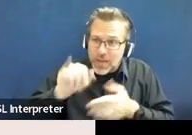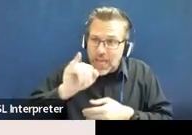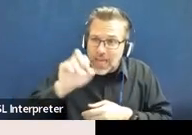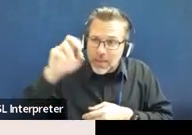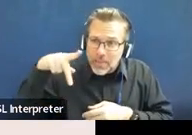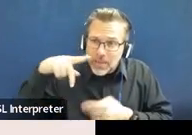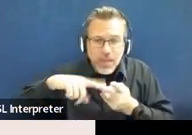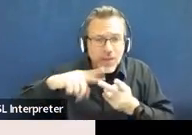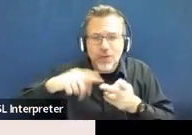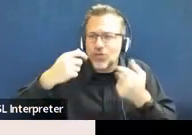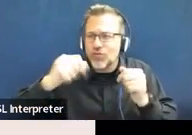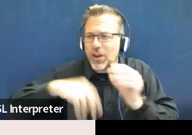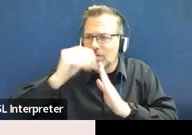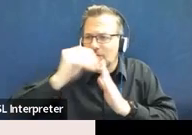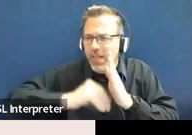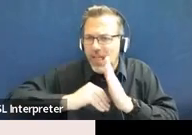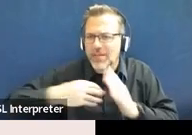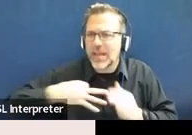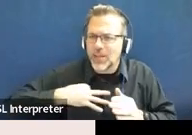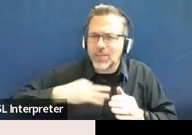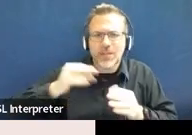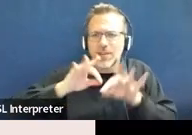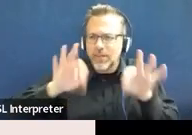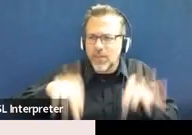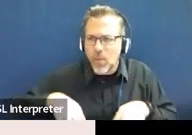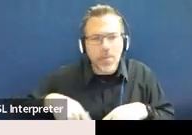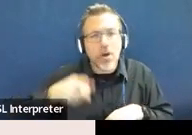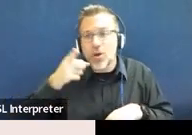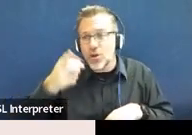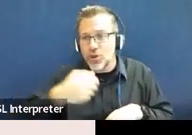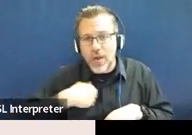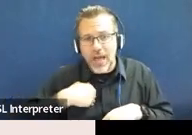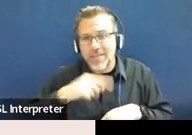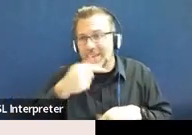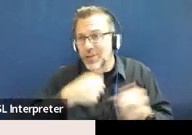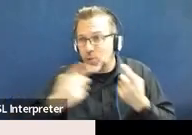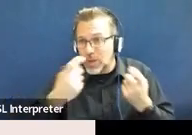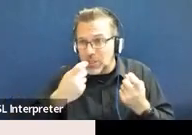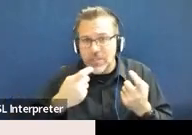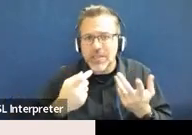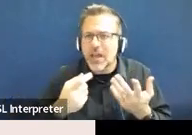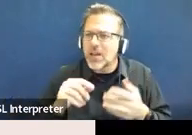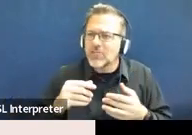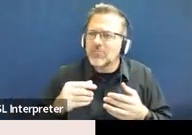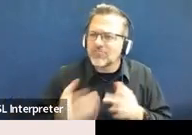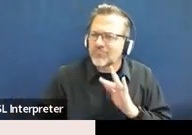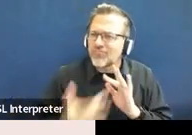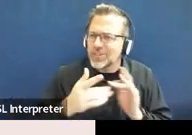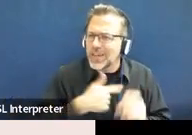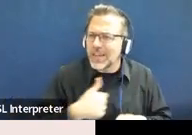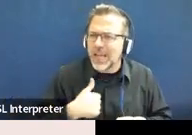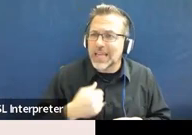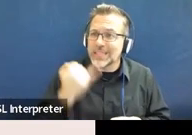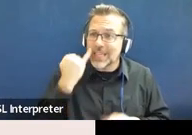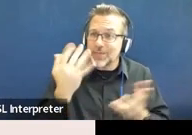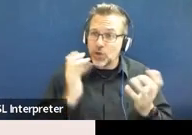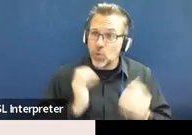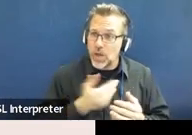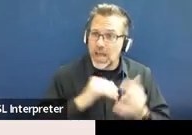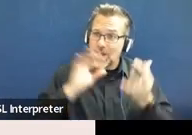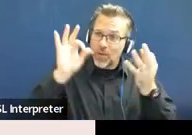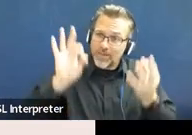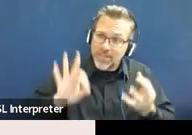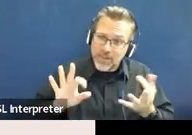you're trying to fill out an eligibility form or if you've got questions about this topic in particular, feel free to reach out to us. If you're looking for feedback on something